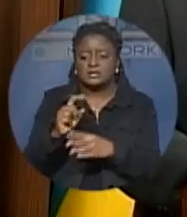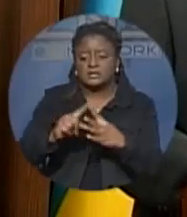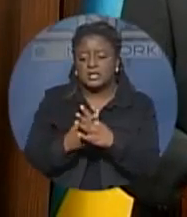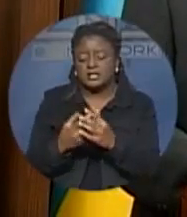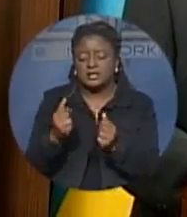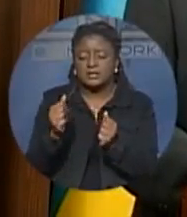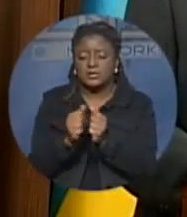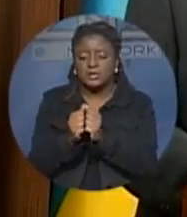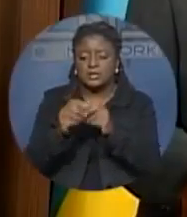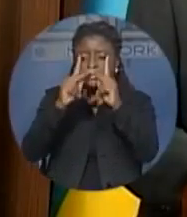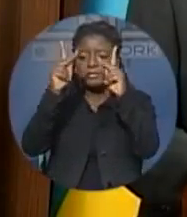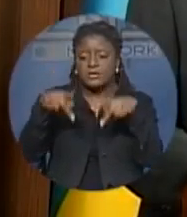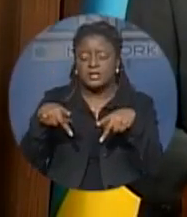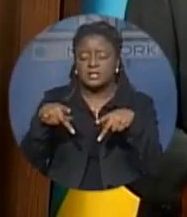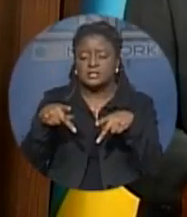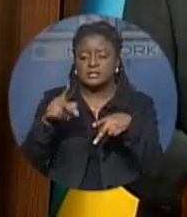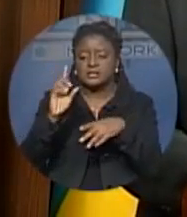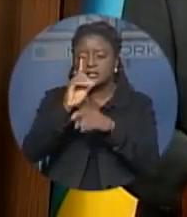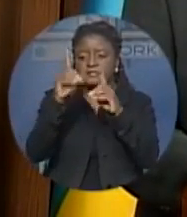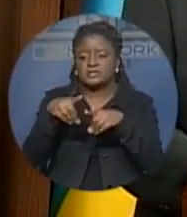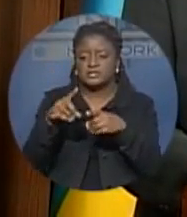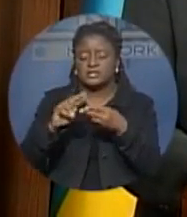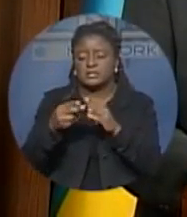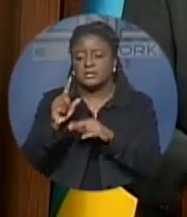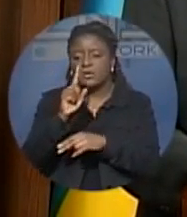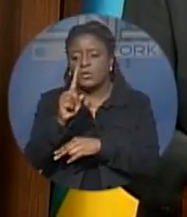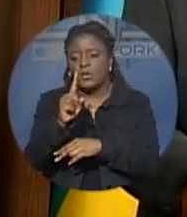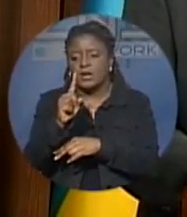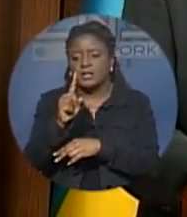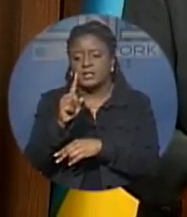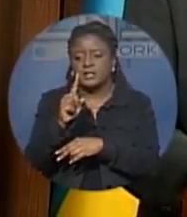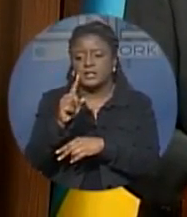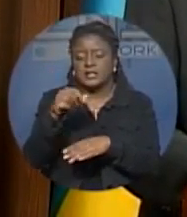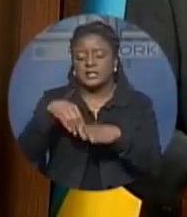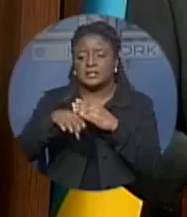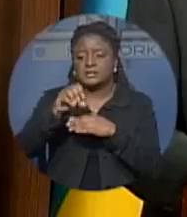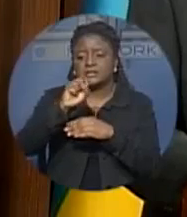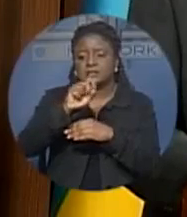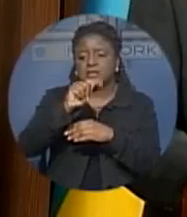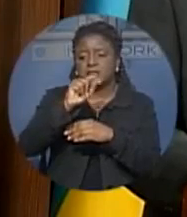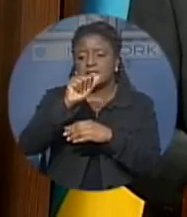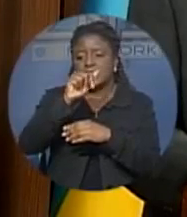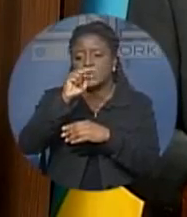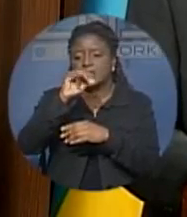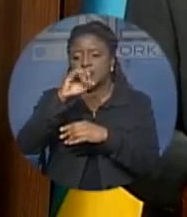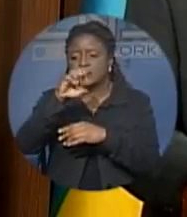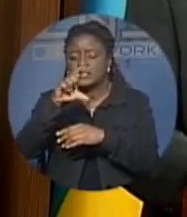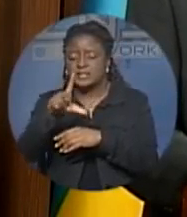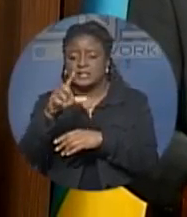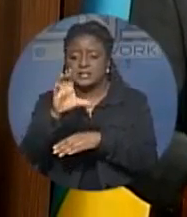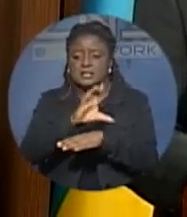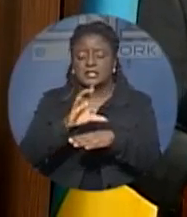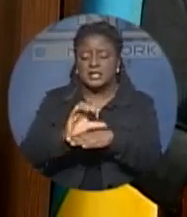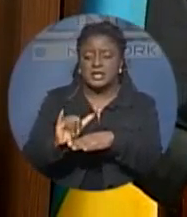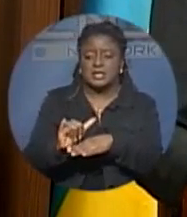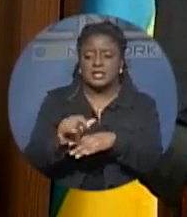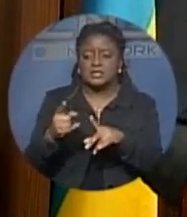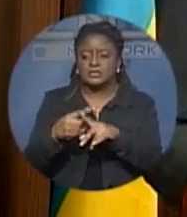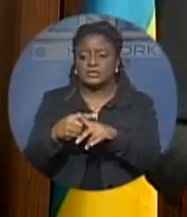number one in San Yokey and going south to polling division number 16 in Ragged Island.